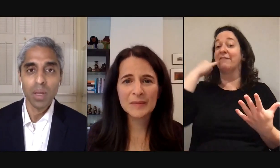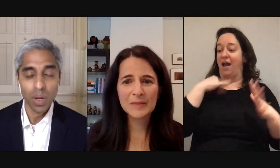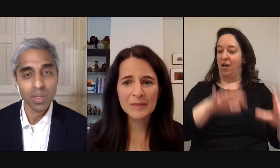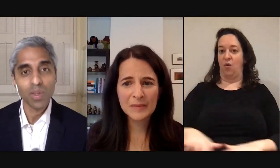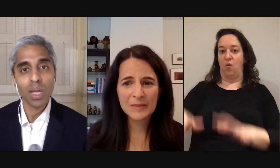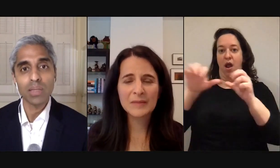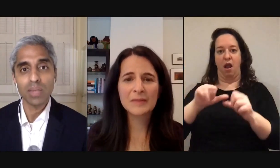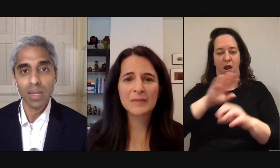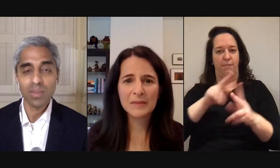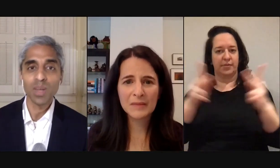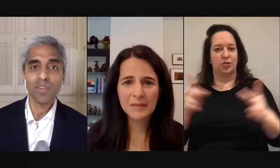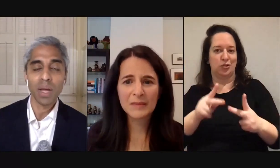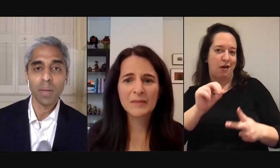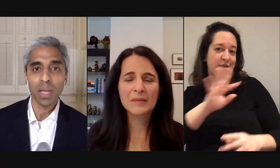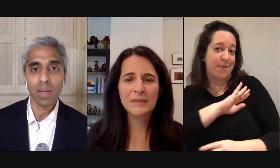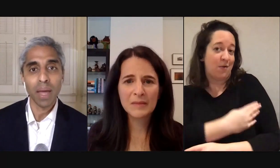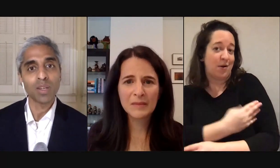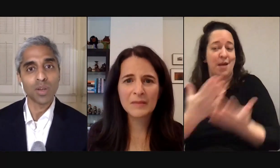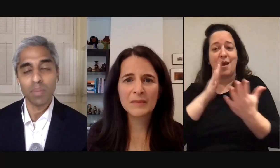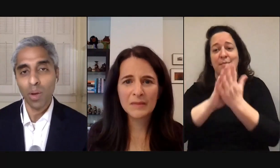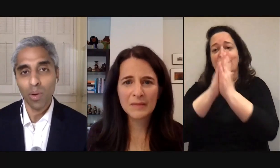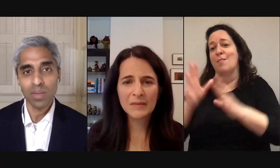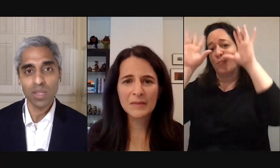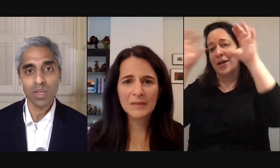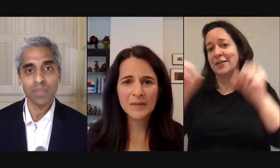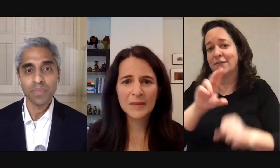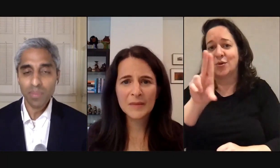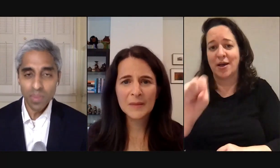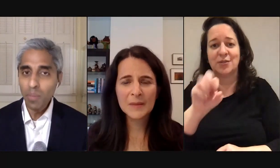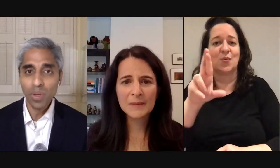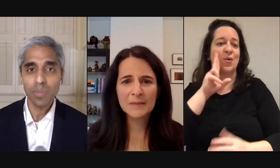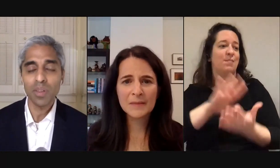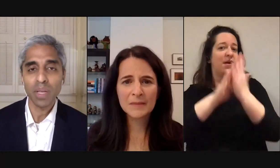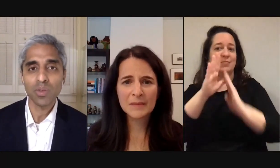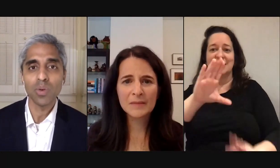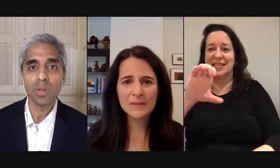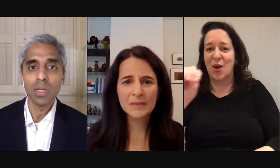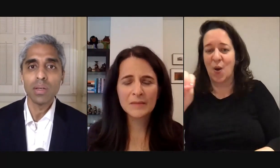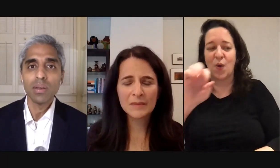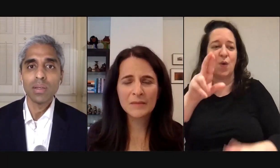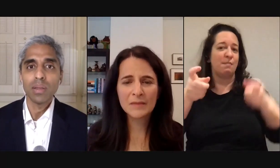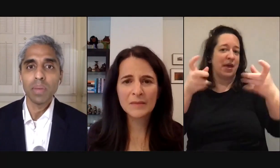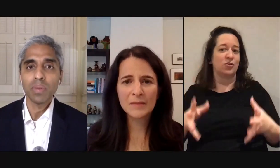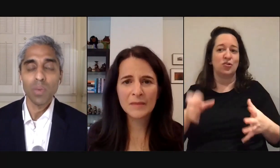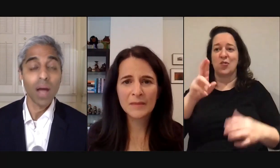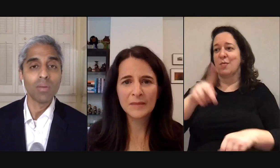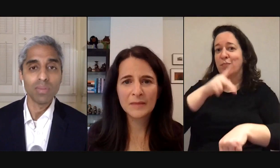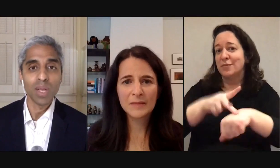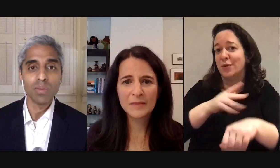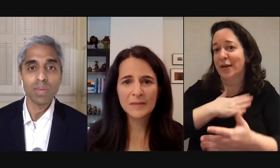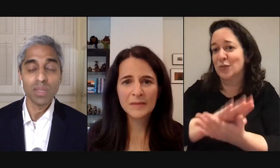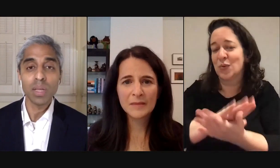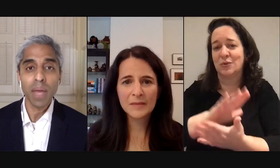become president of united states ceo of my company a manager in my organization principal of my school people say